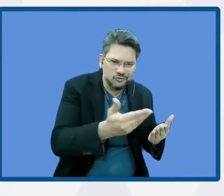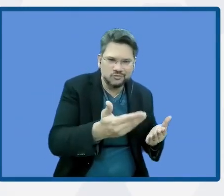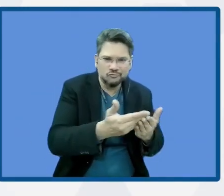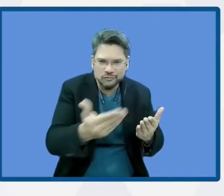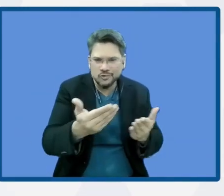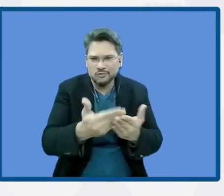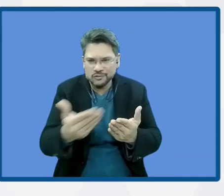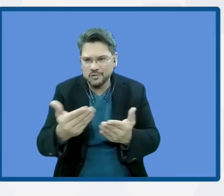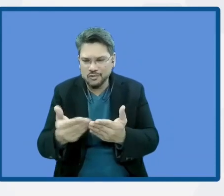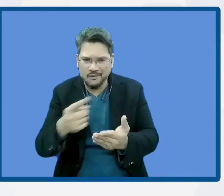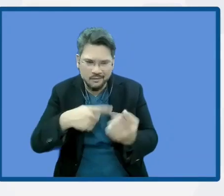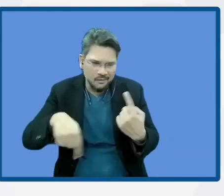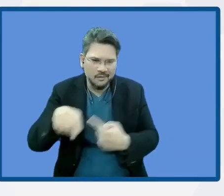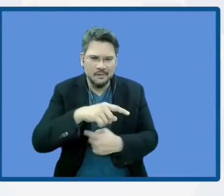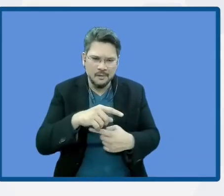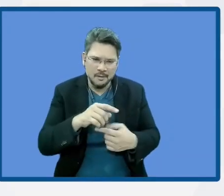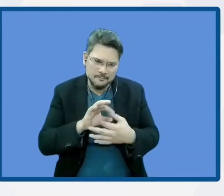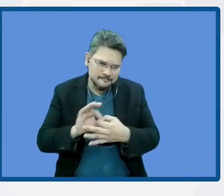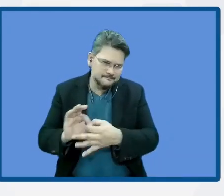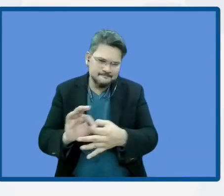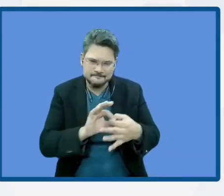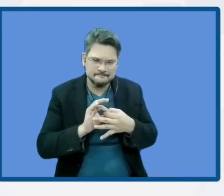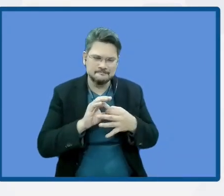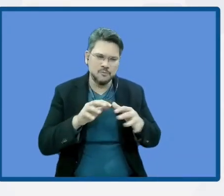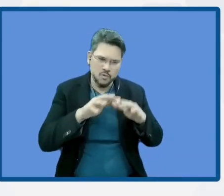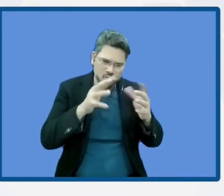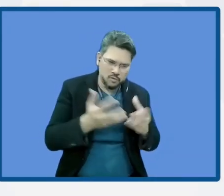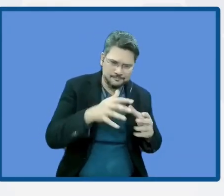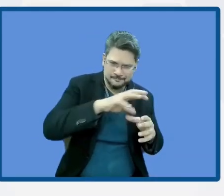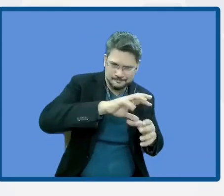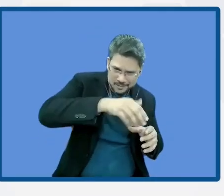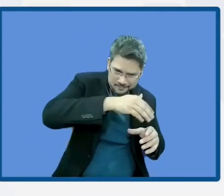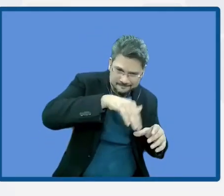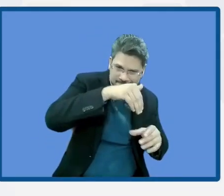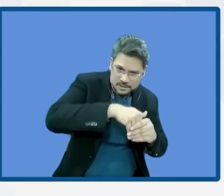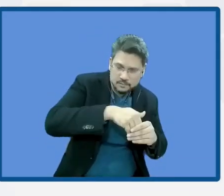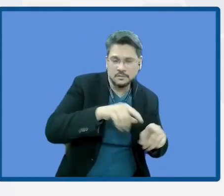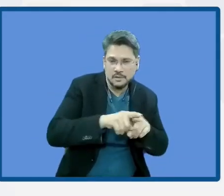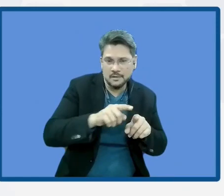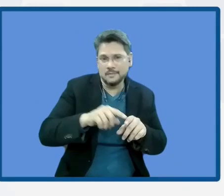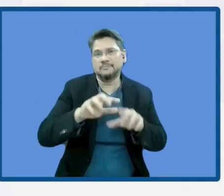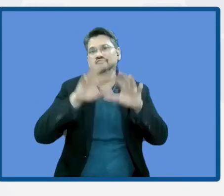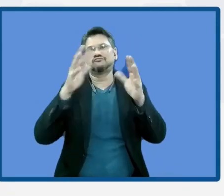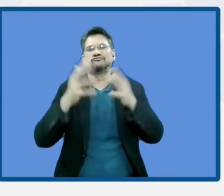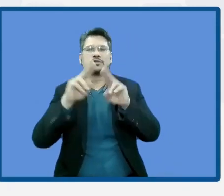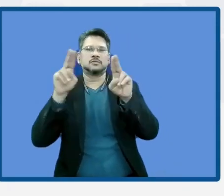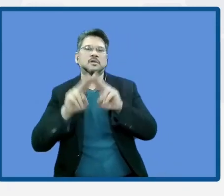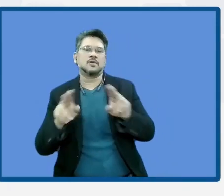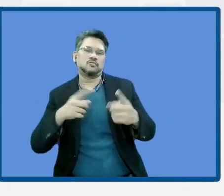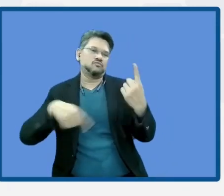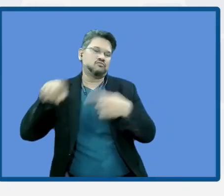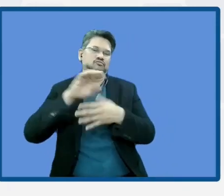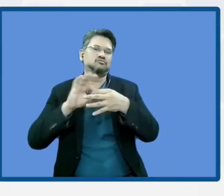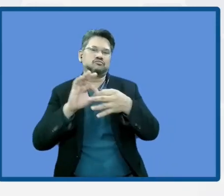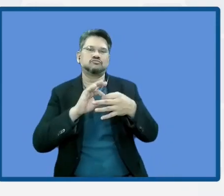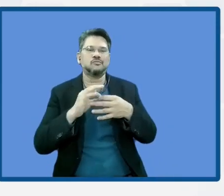to face sustainability and resiliency and to keep it for the long run. I think this is